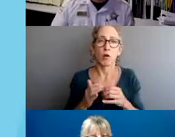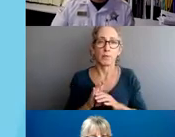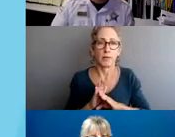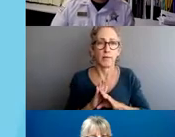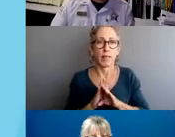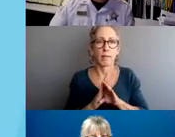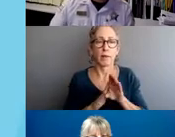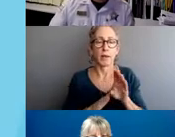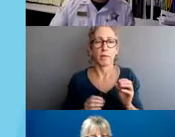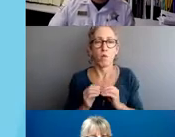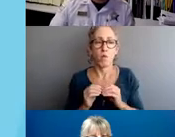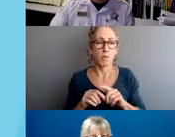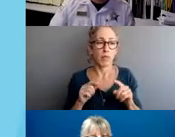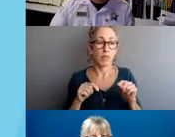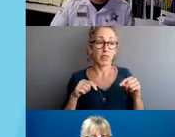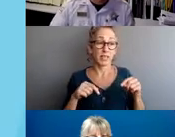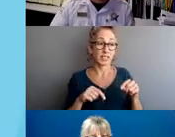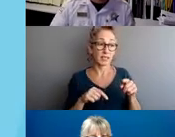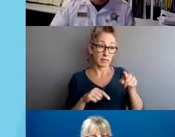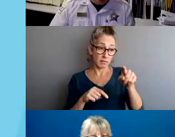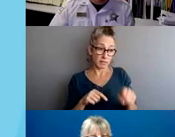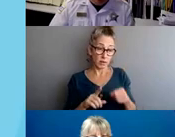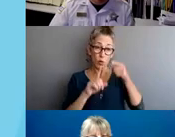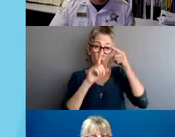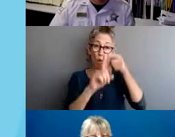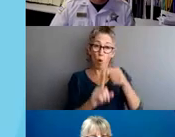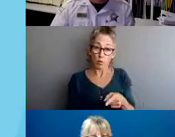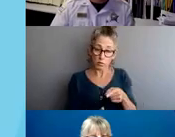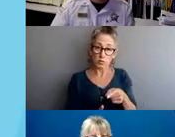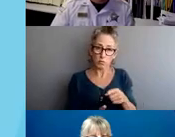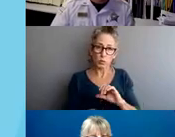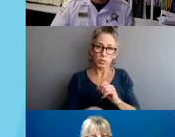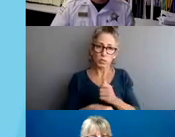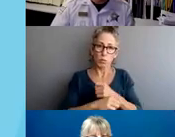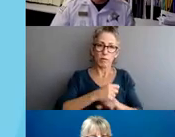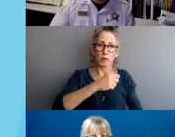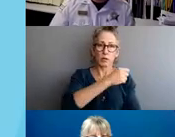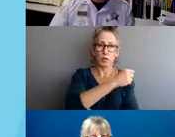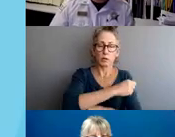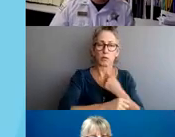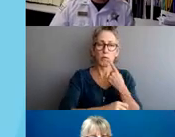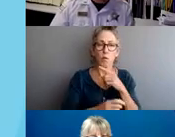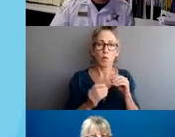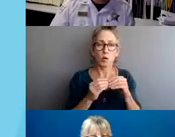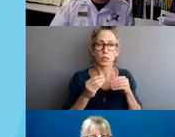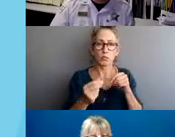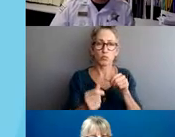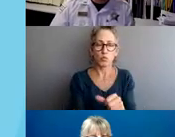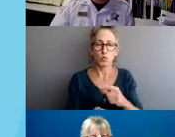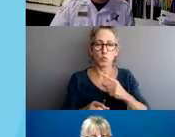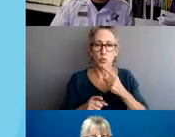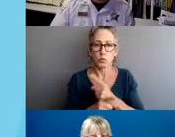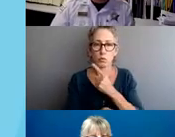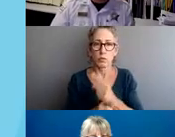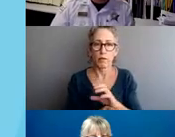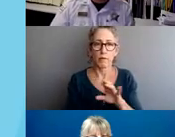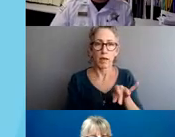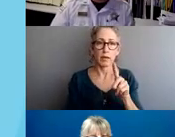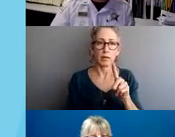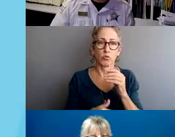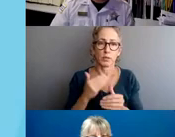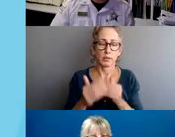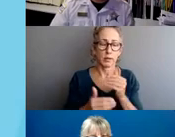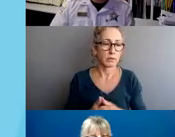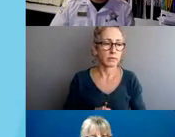is it sets the foundation to ensure those investigations are done appropriately. The goal of CPD's accountability system